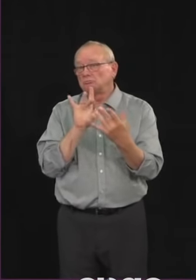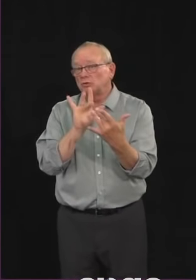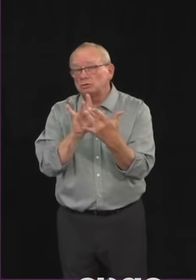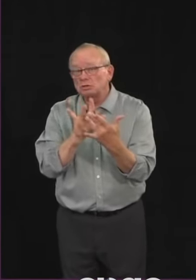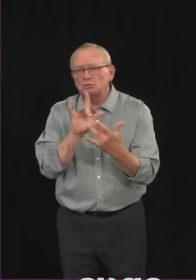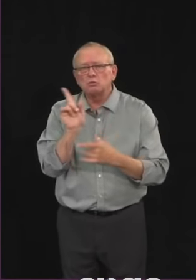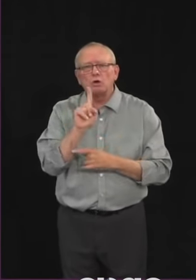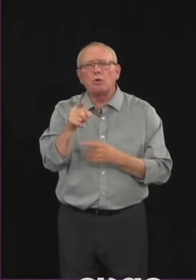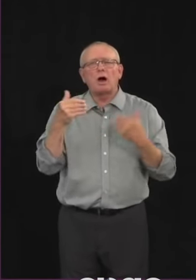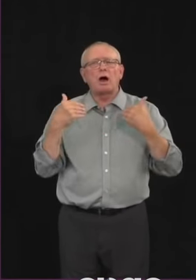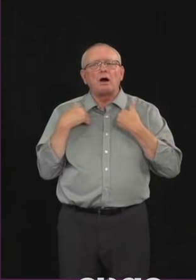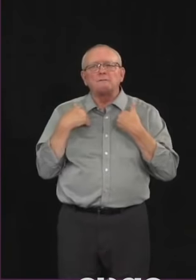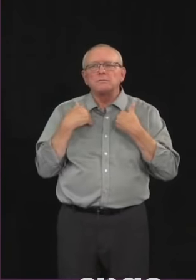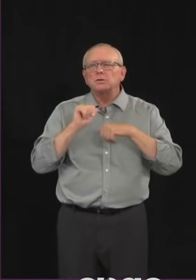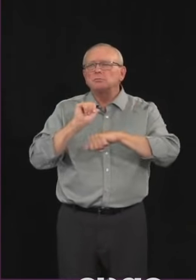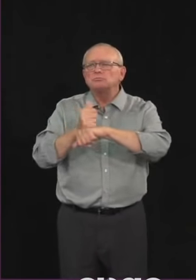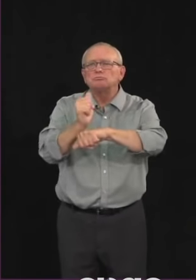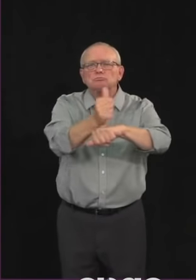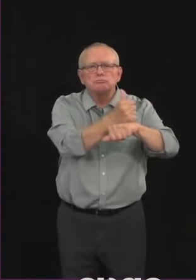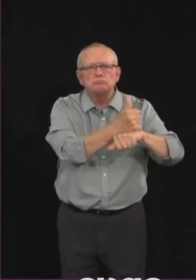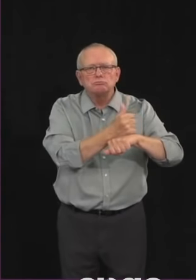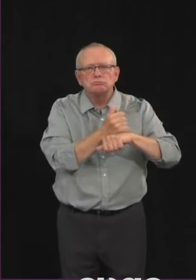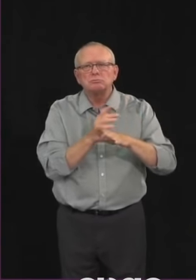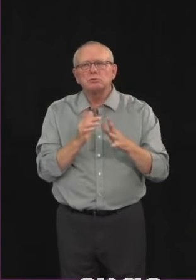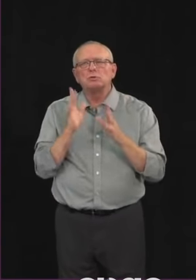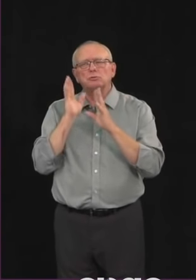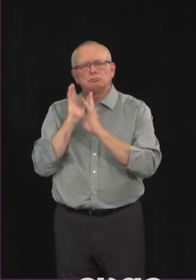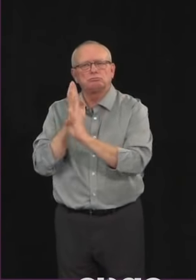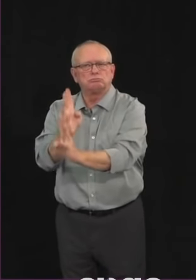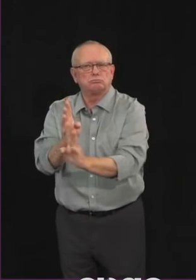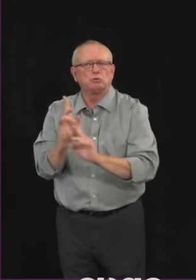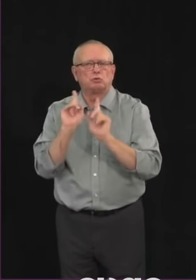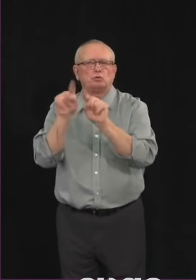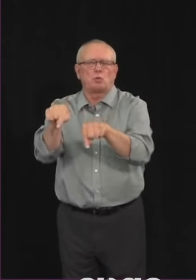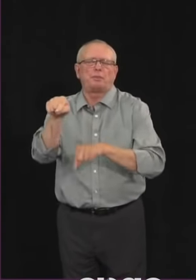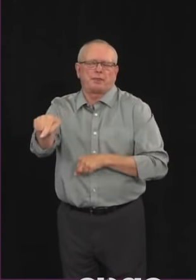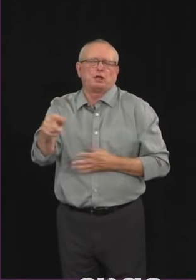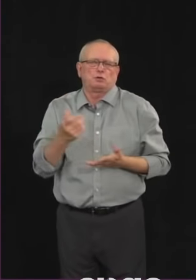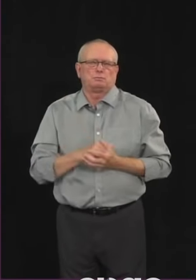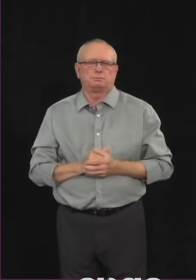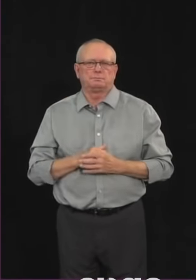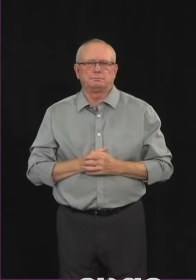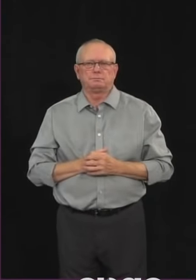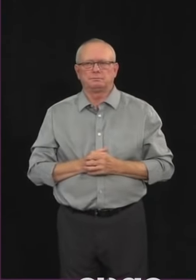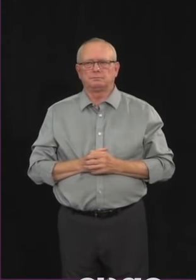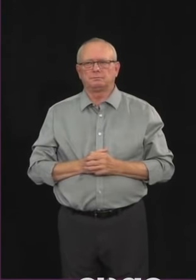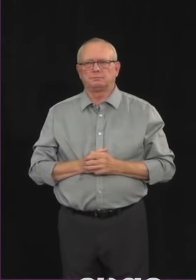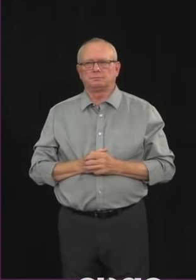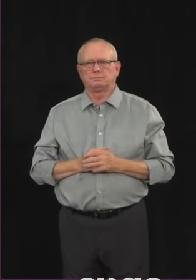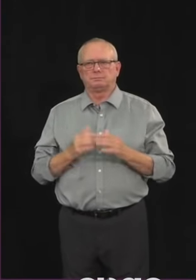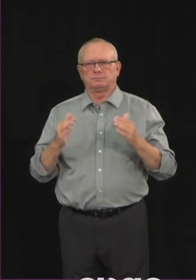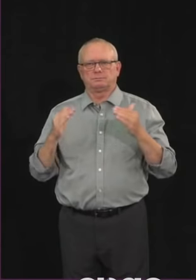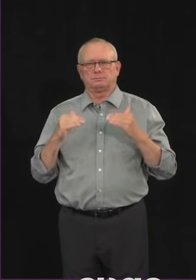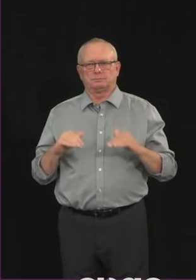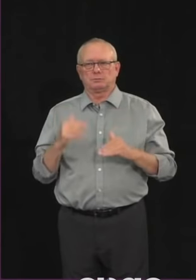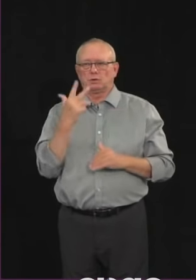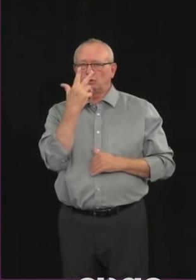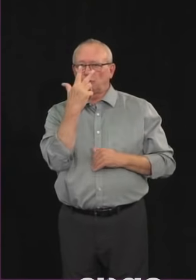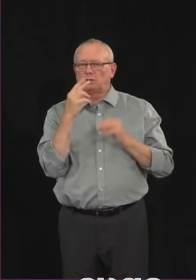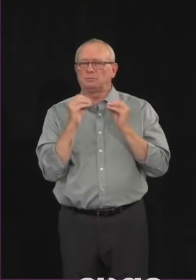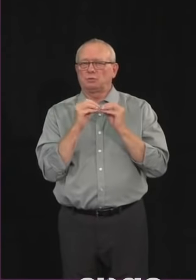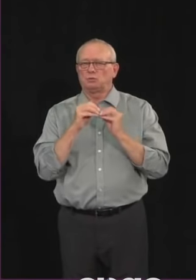otherwise. Okay we have time for three more. Operator can you please put through the next caller? Thank you. Belfontaine, CBC.